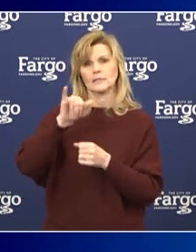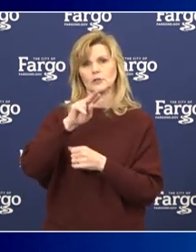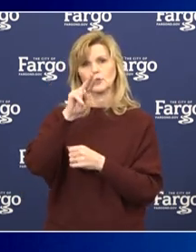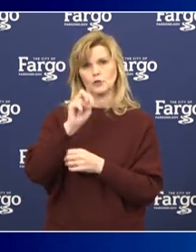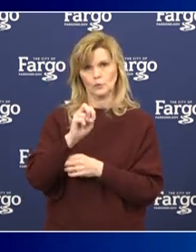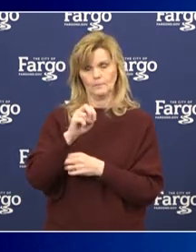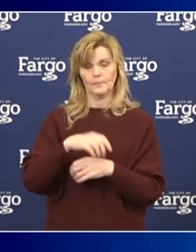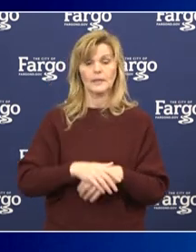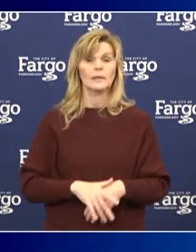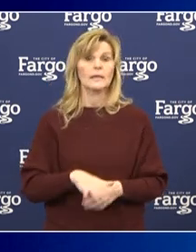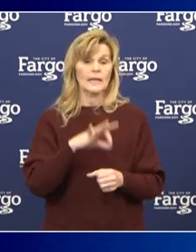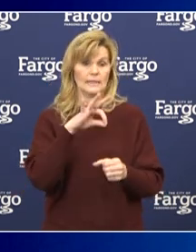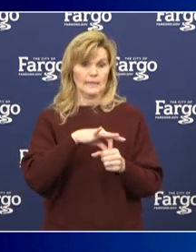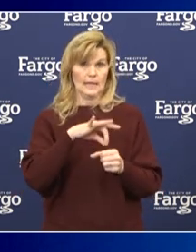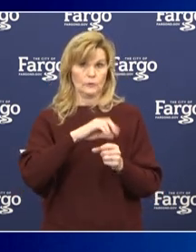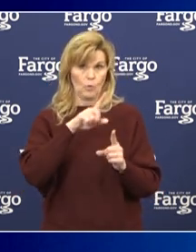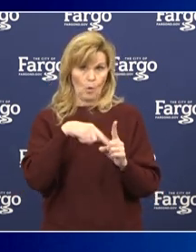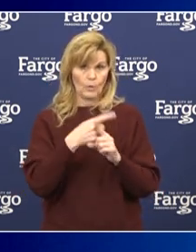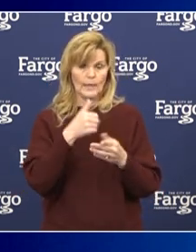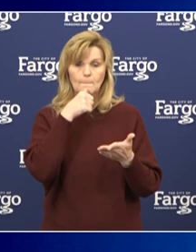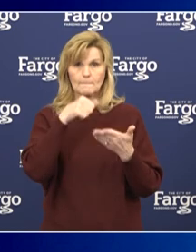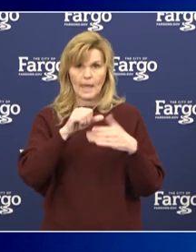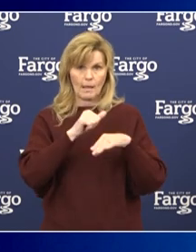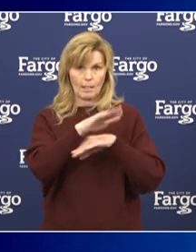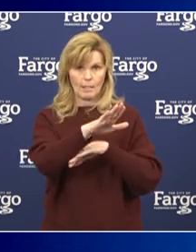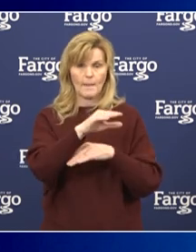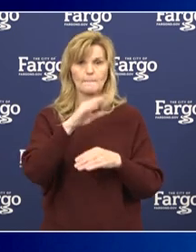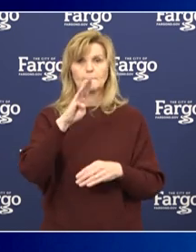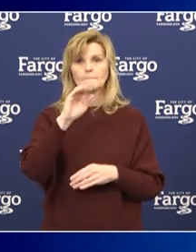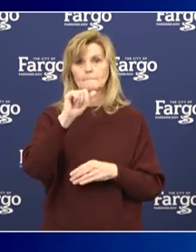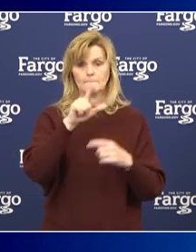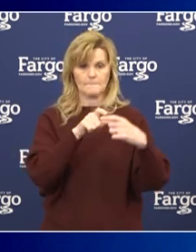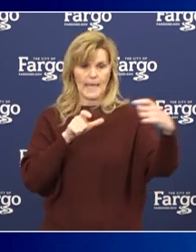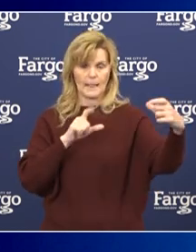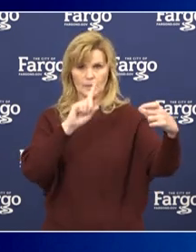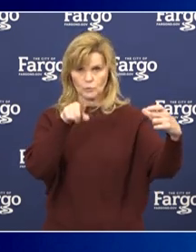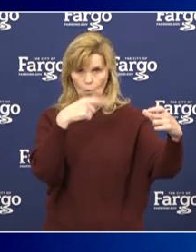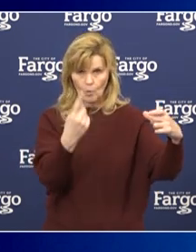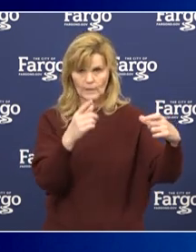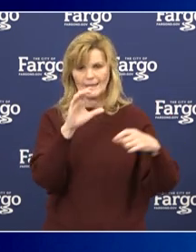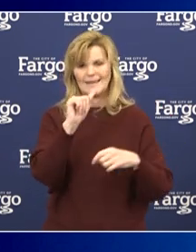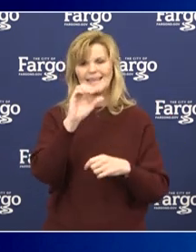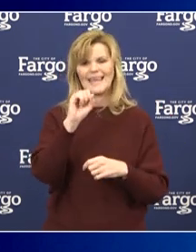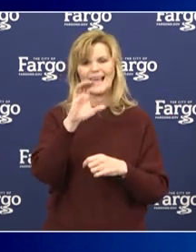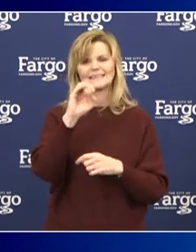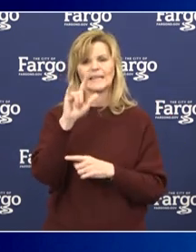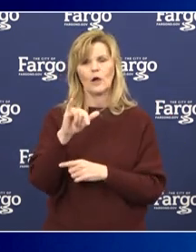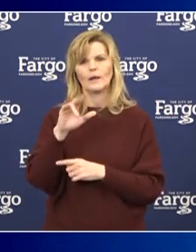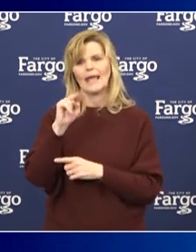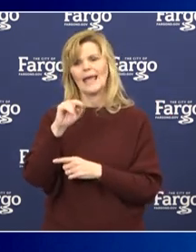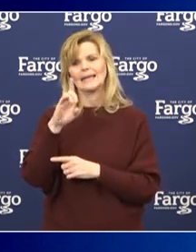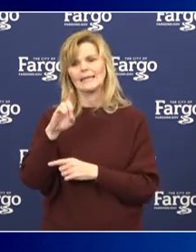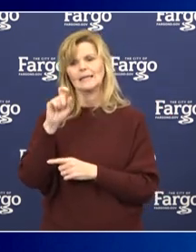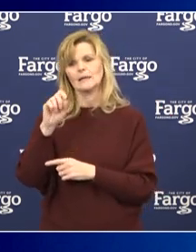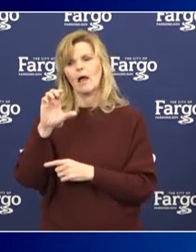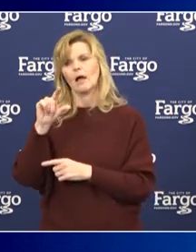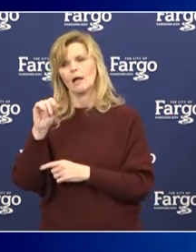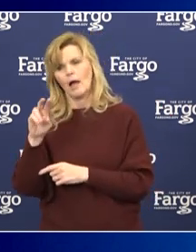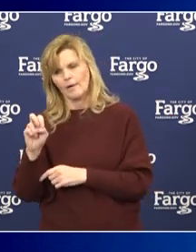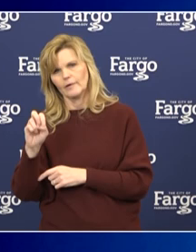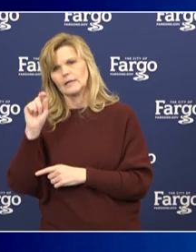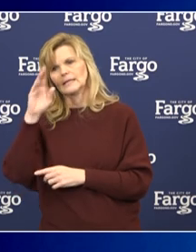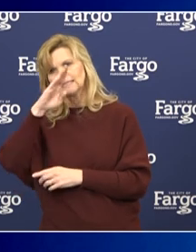The elections will be conducted solely by mail-in ballot. We have online at CassCountyND.gov, backslash, elections.